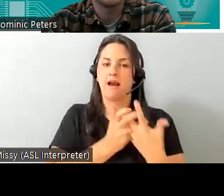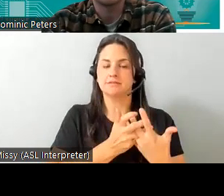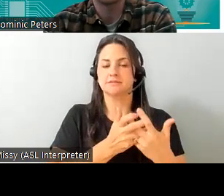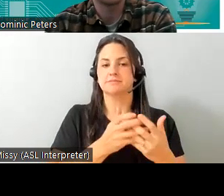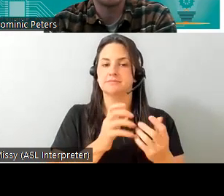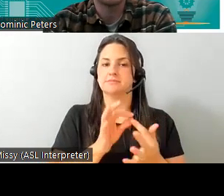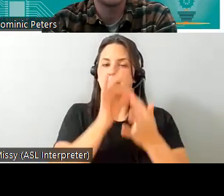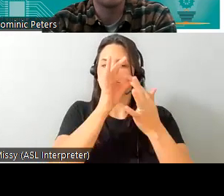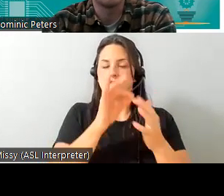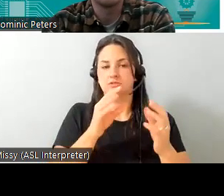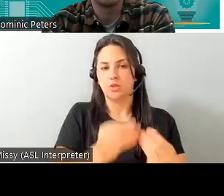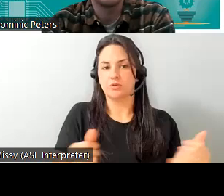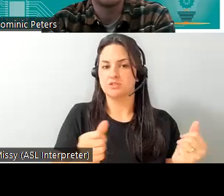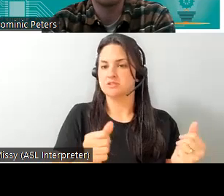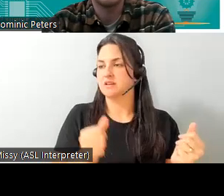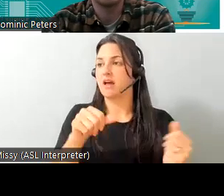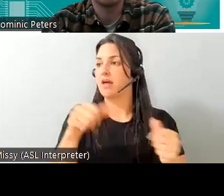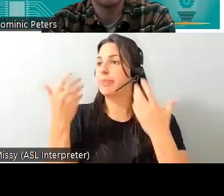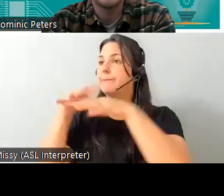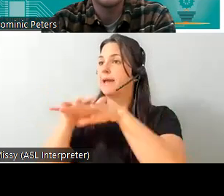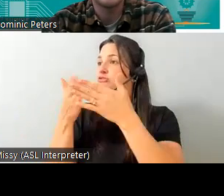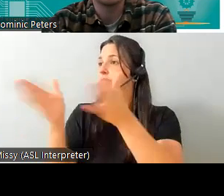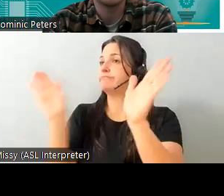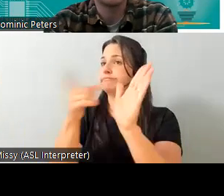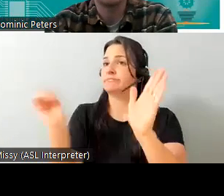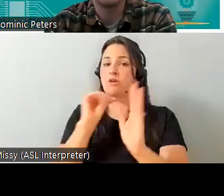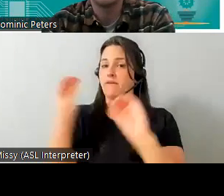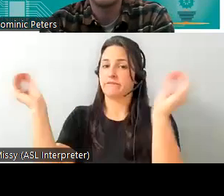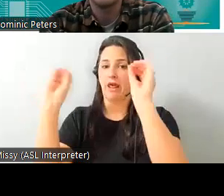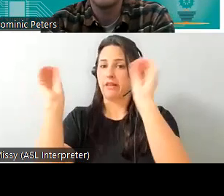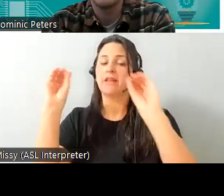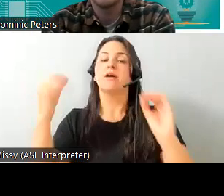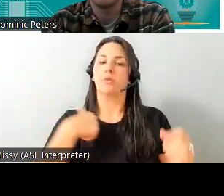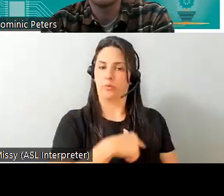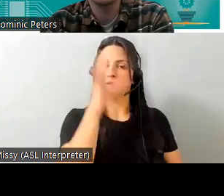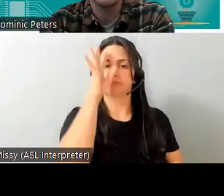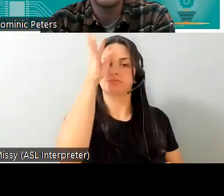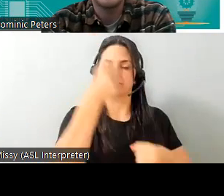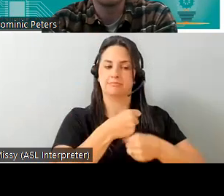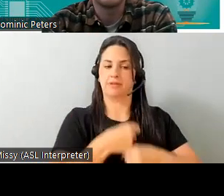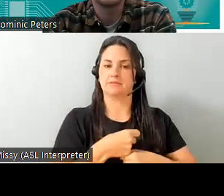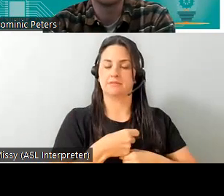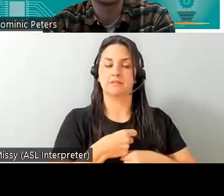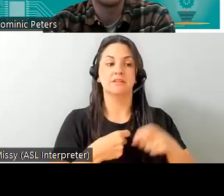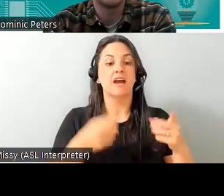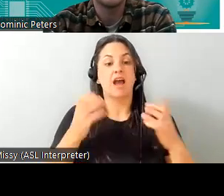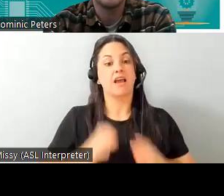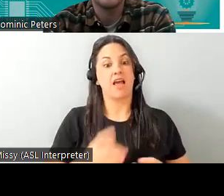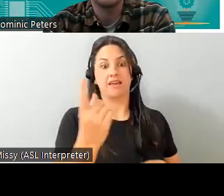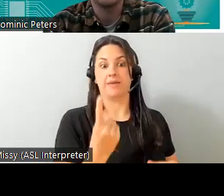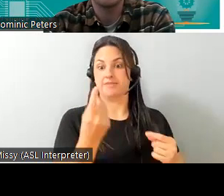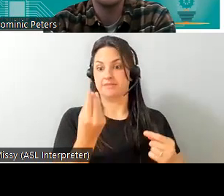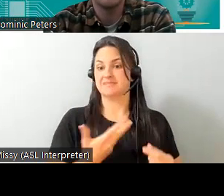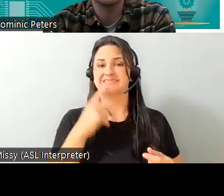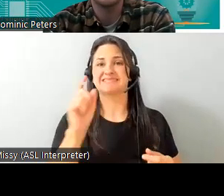i think zara has done a great job of you know pointing that out previously so when this client came to us it was clear to us